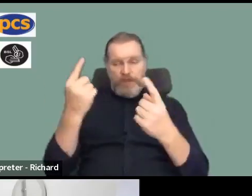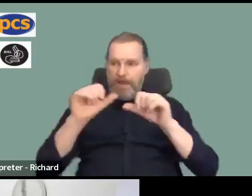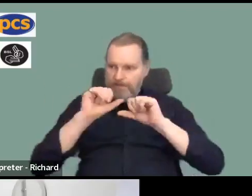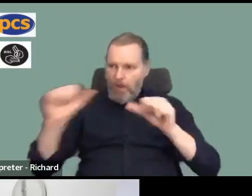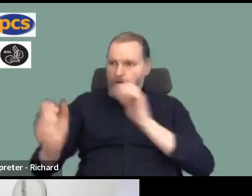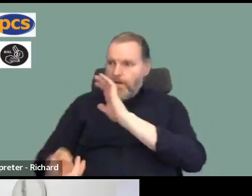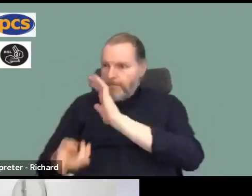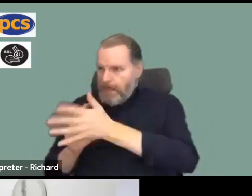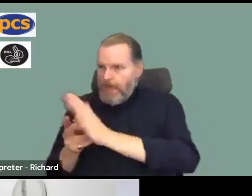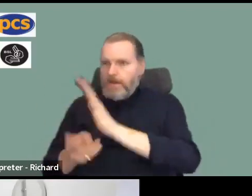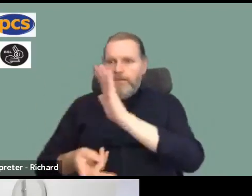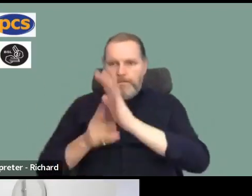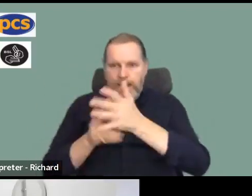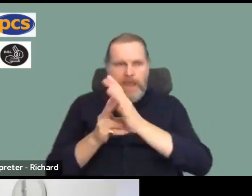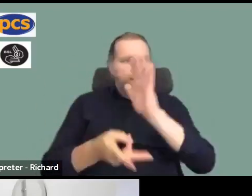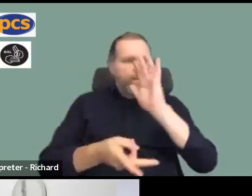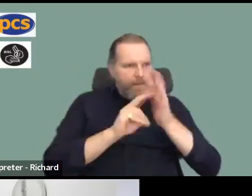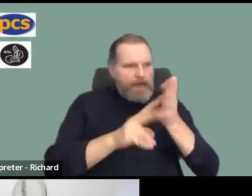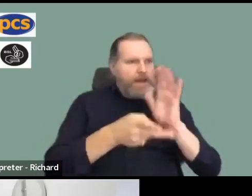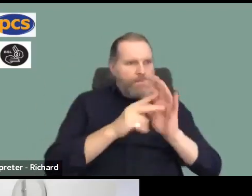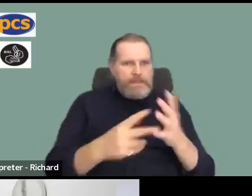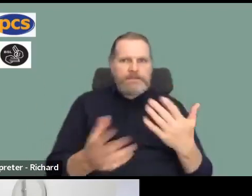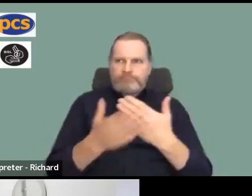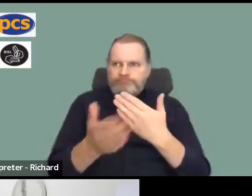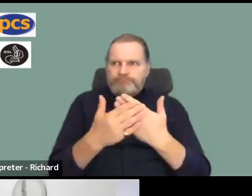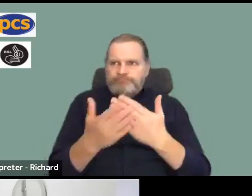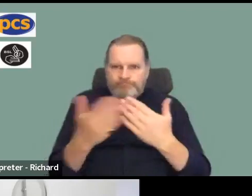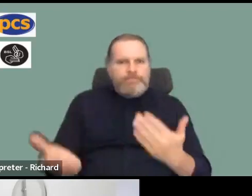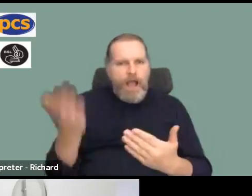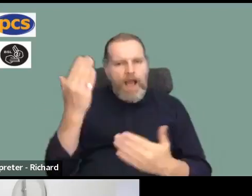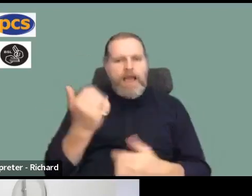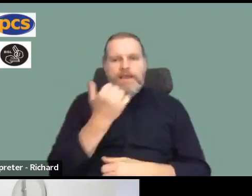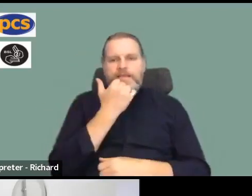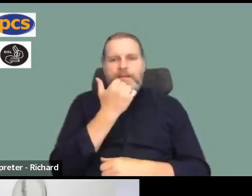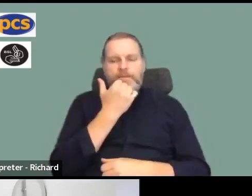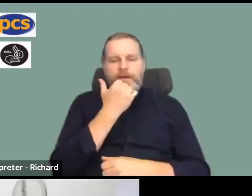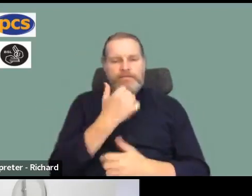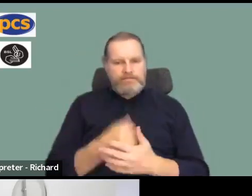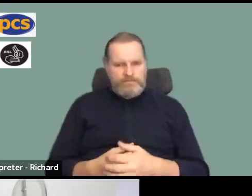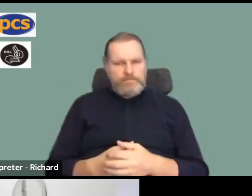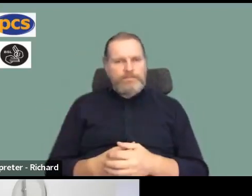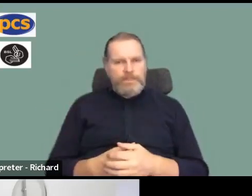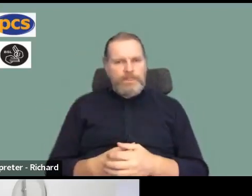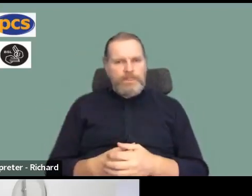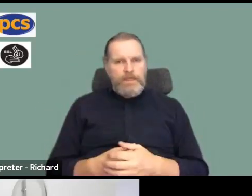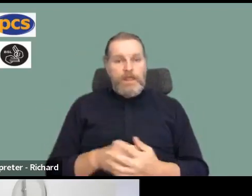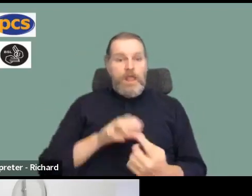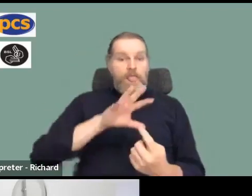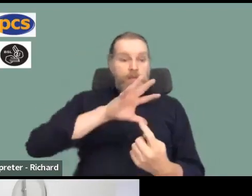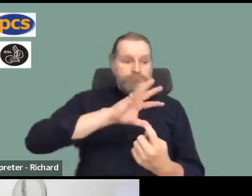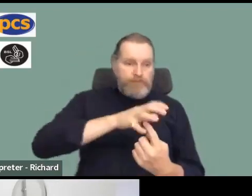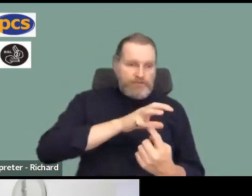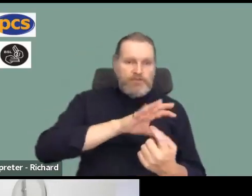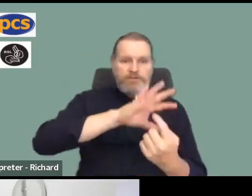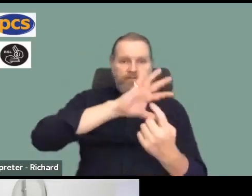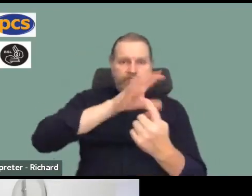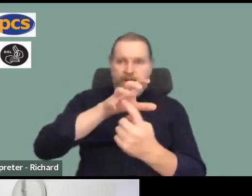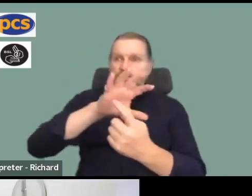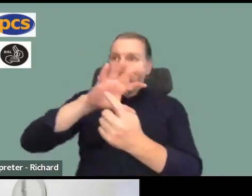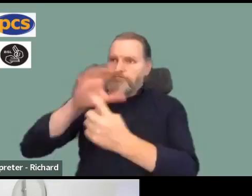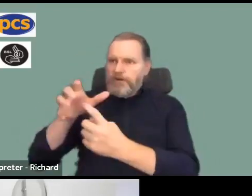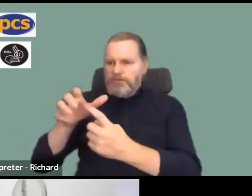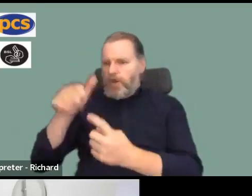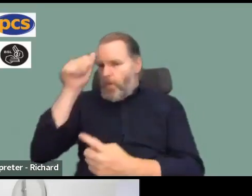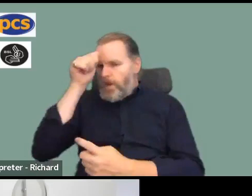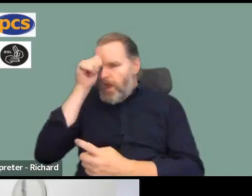to ensure that we maximise the turnout. And people have got the turnout in every branch. We know where we need to be targeting and where we need to